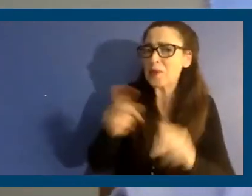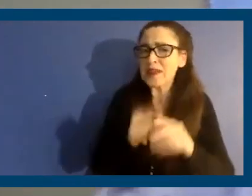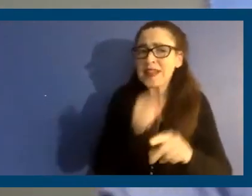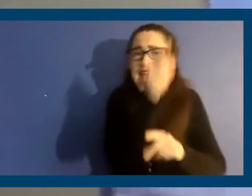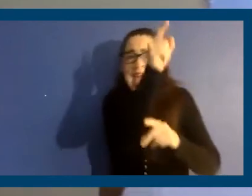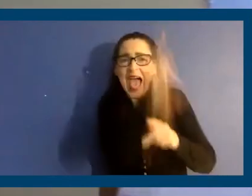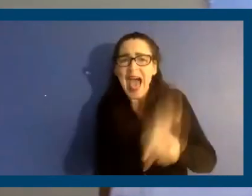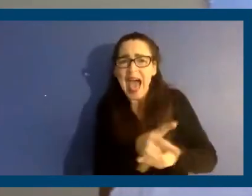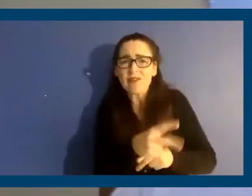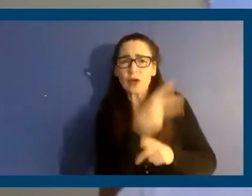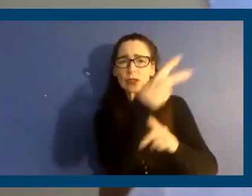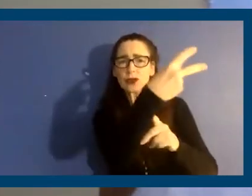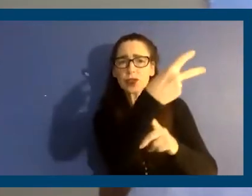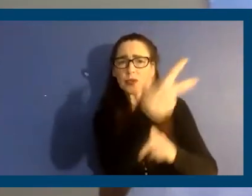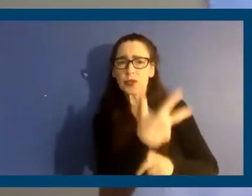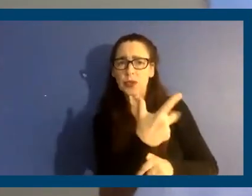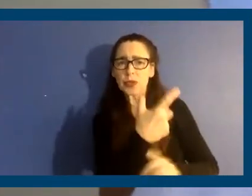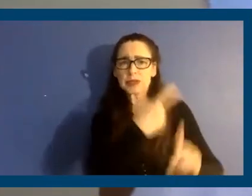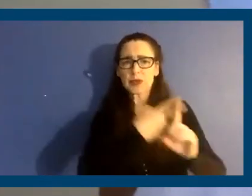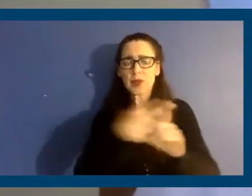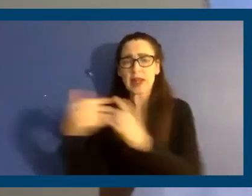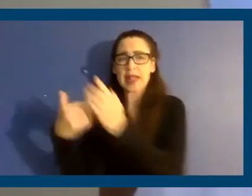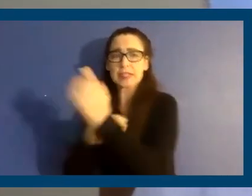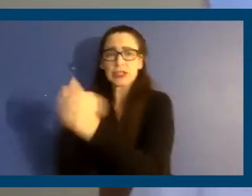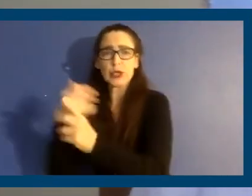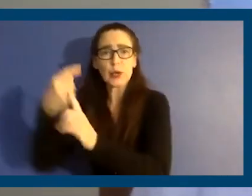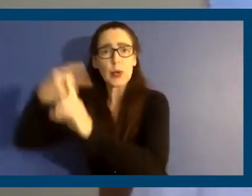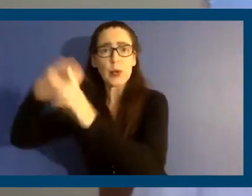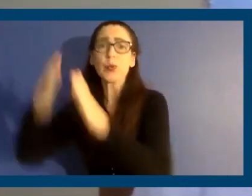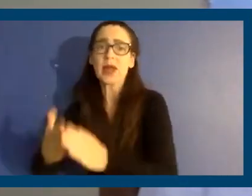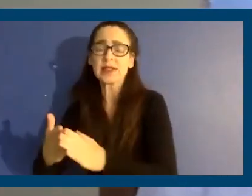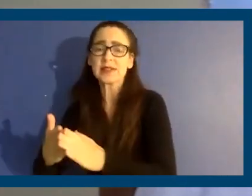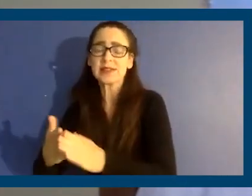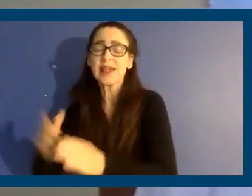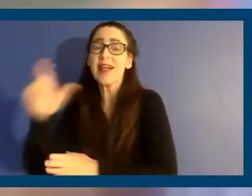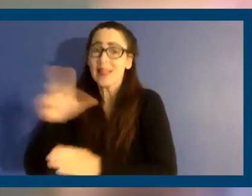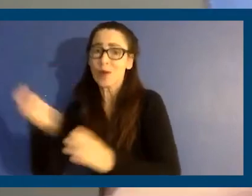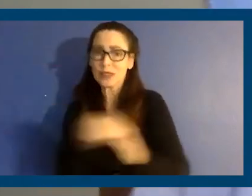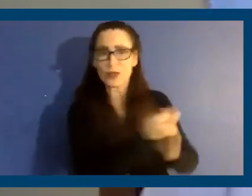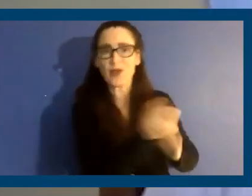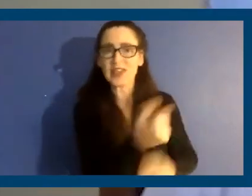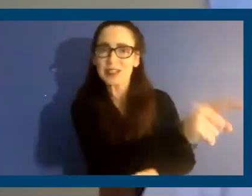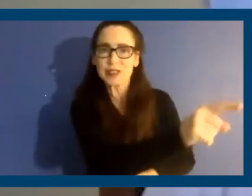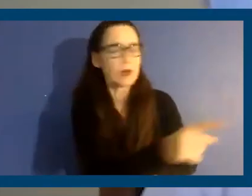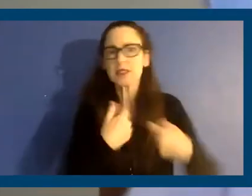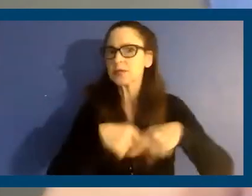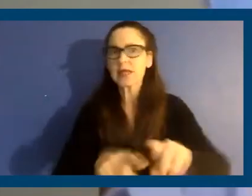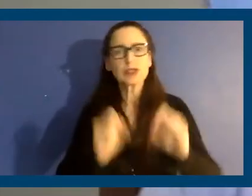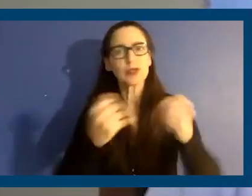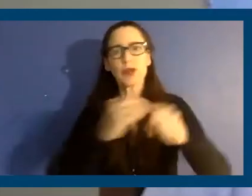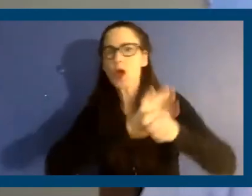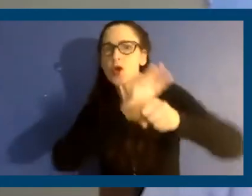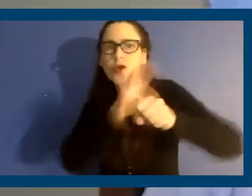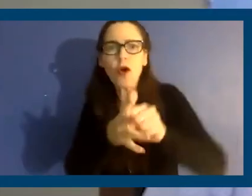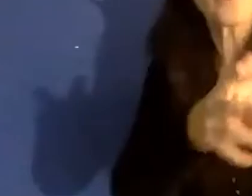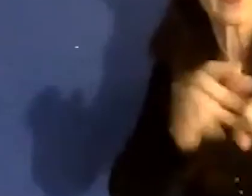two thirds the rent of everybody else, the landlord is going to want to try to evict you. And that's not right, especially during this time of COVID and